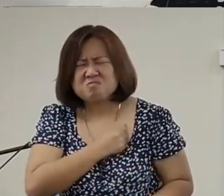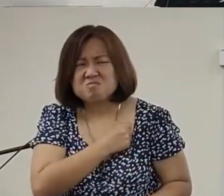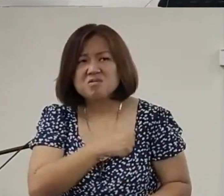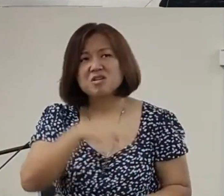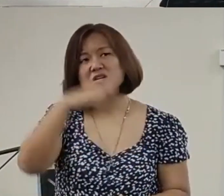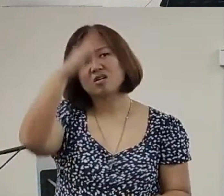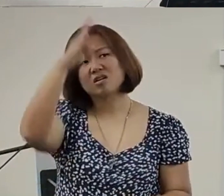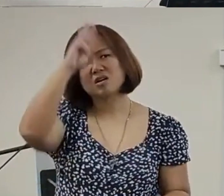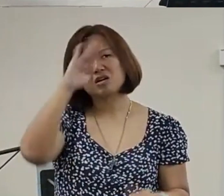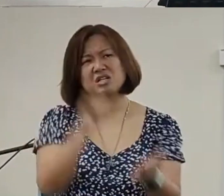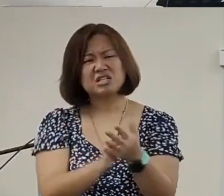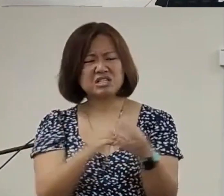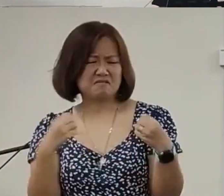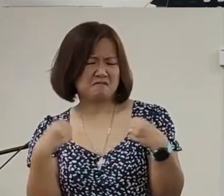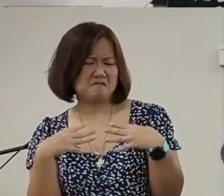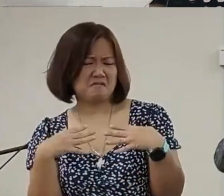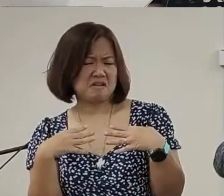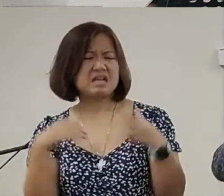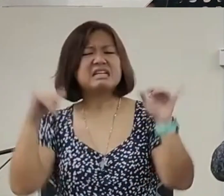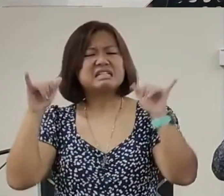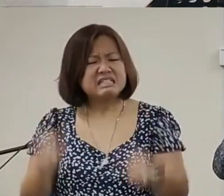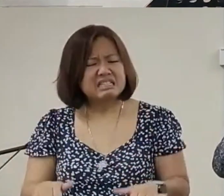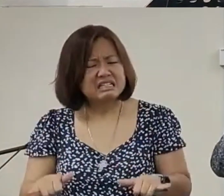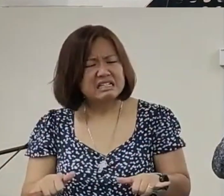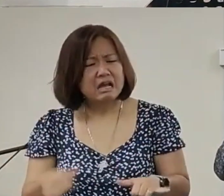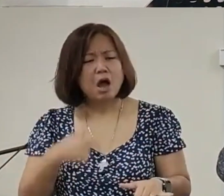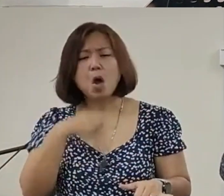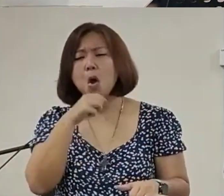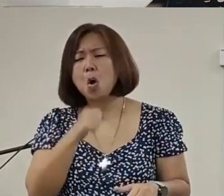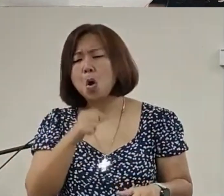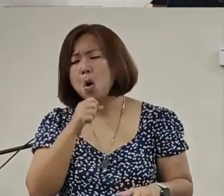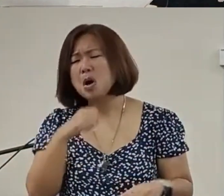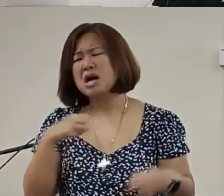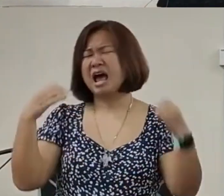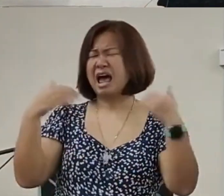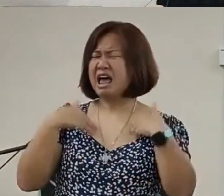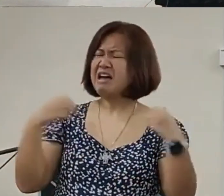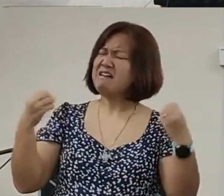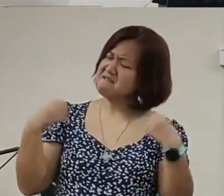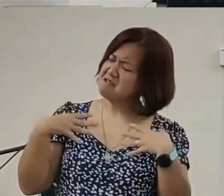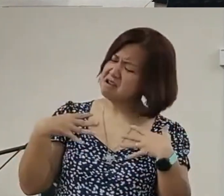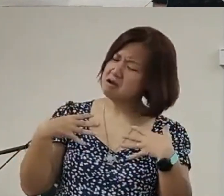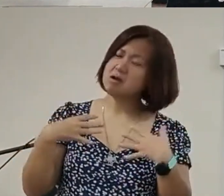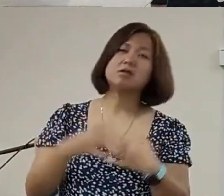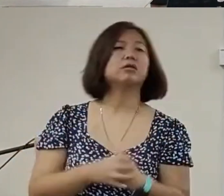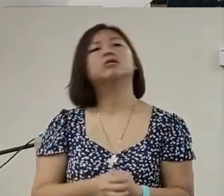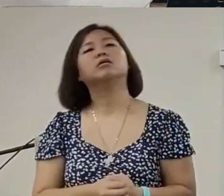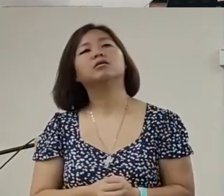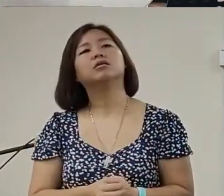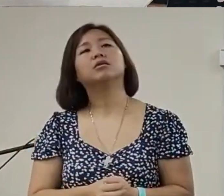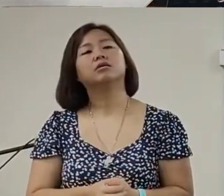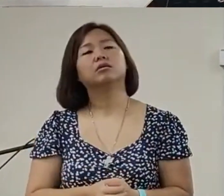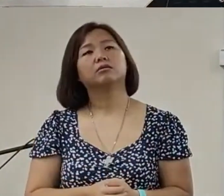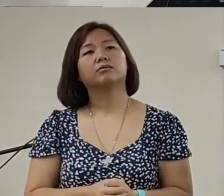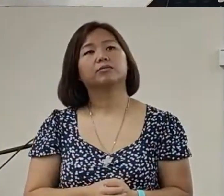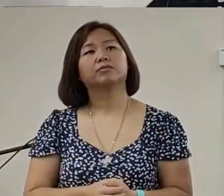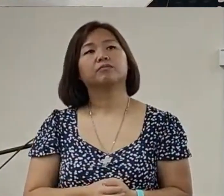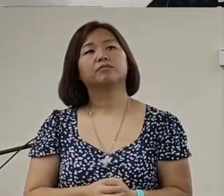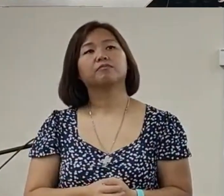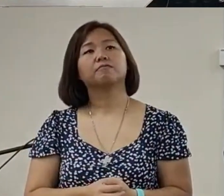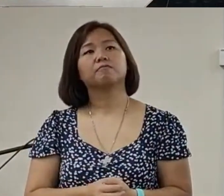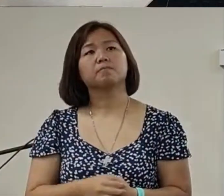God this fearNever leave meI'm in myI'm an old ladyI'm dying in my bedI struggle with the feel of my lifeYou ask for it